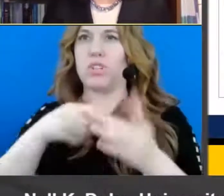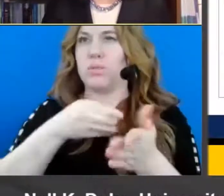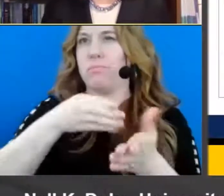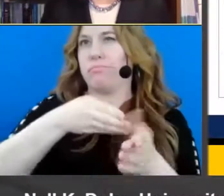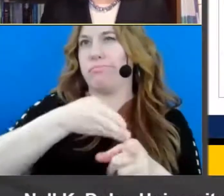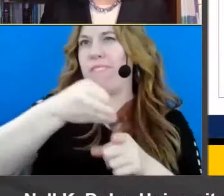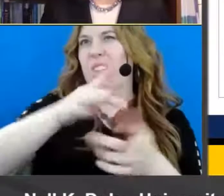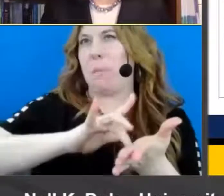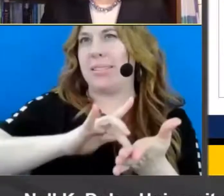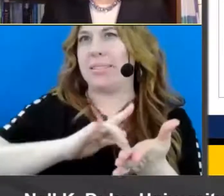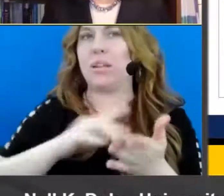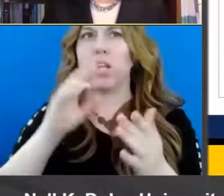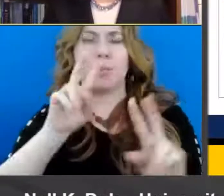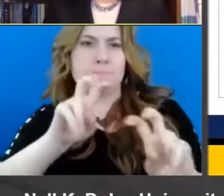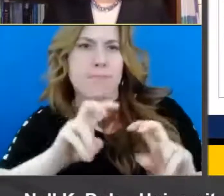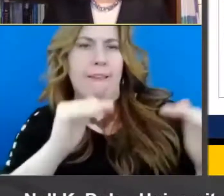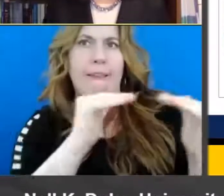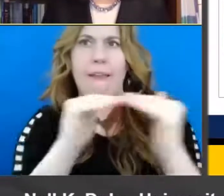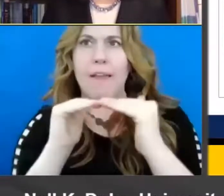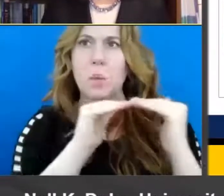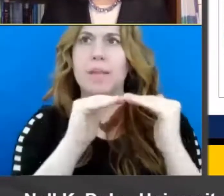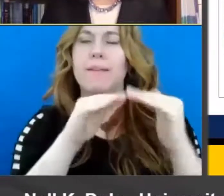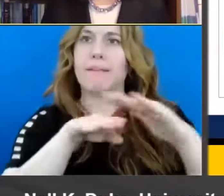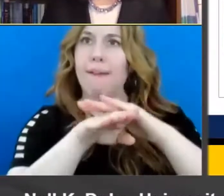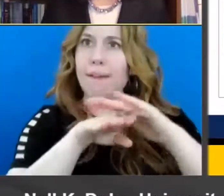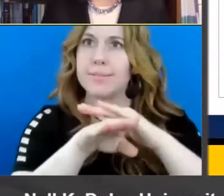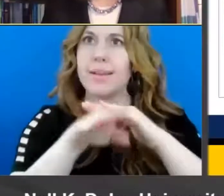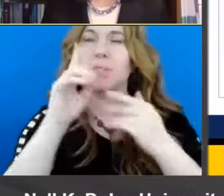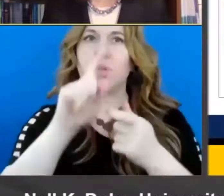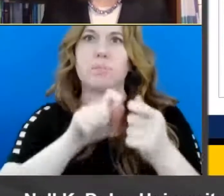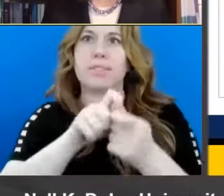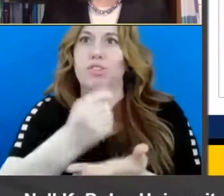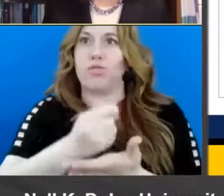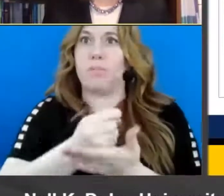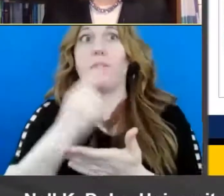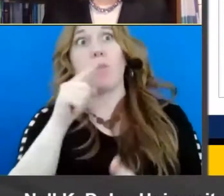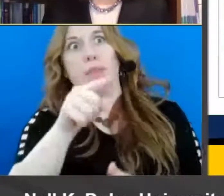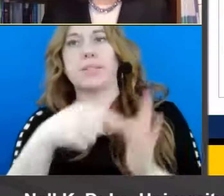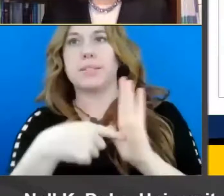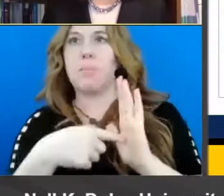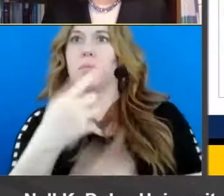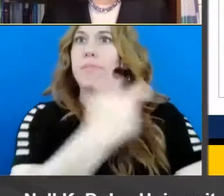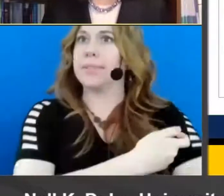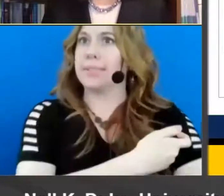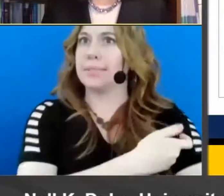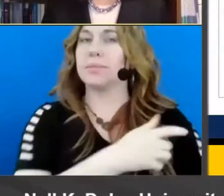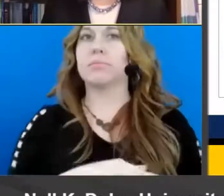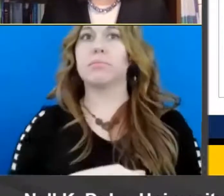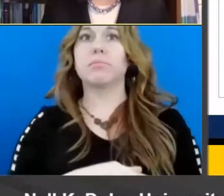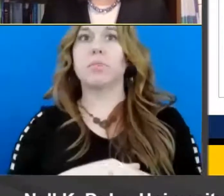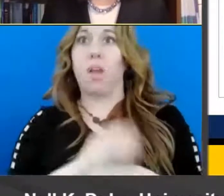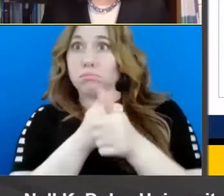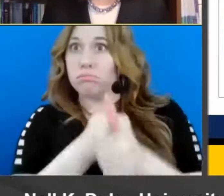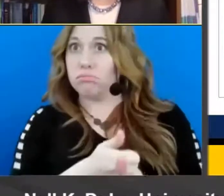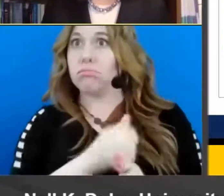like equity and access to a particular treatment in this case of vaccine compliance with that treatment.